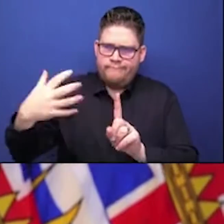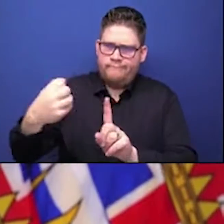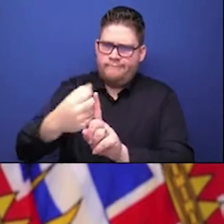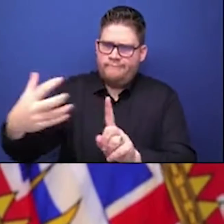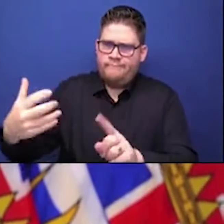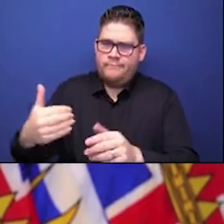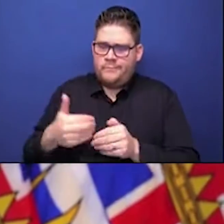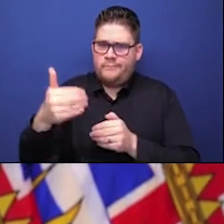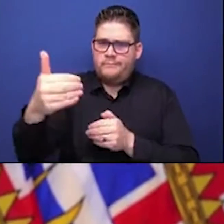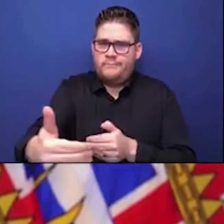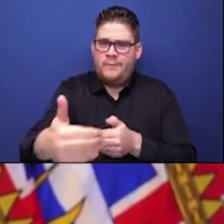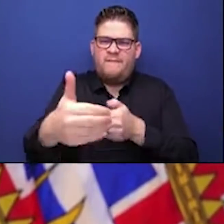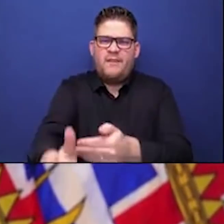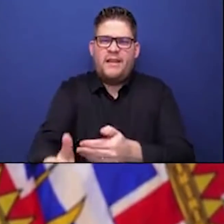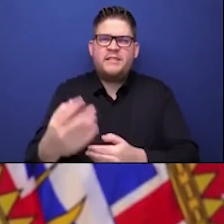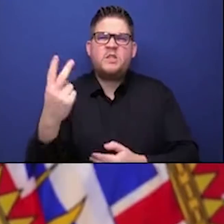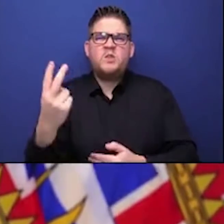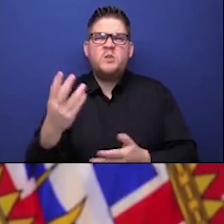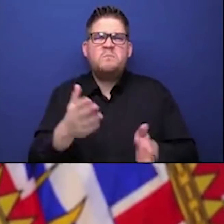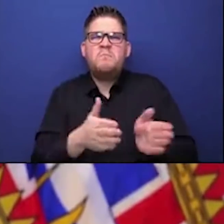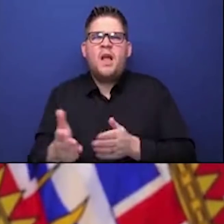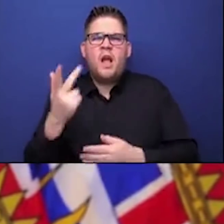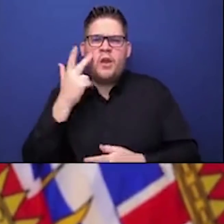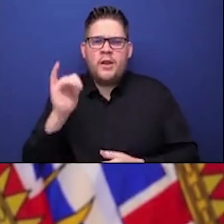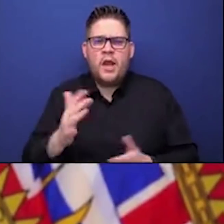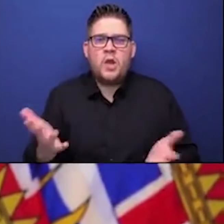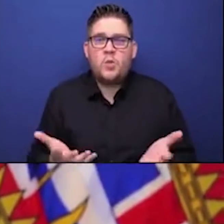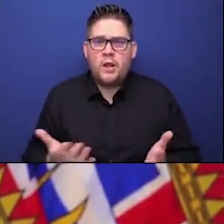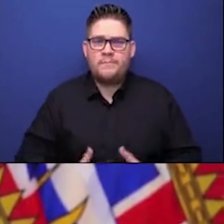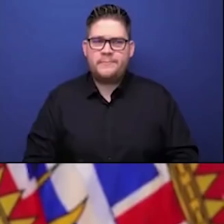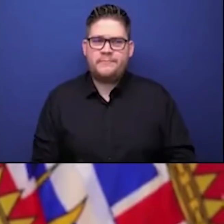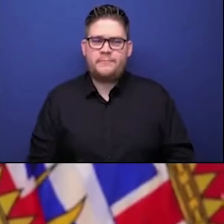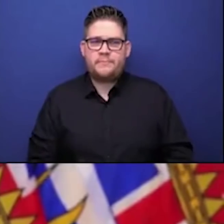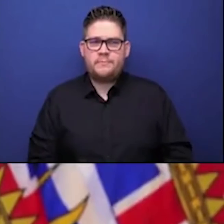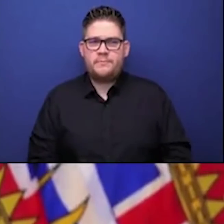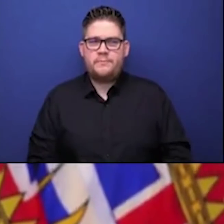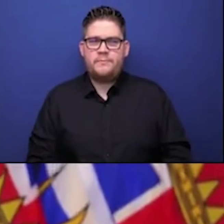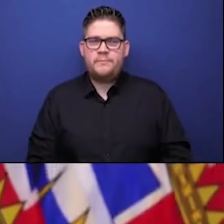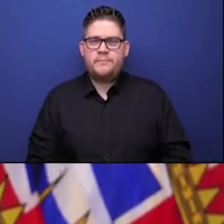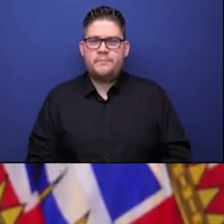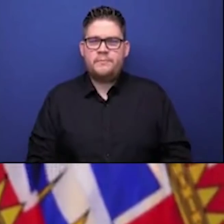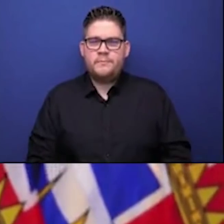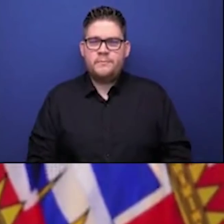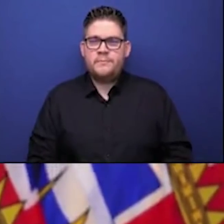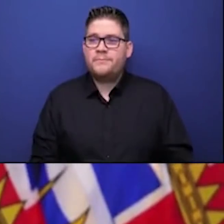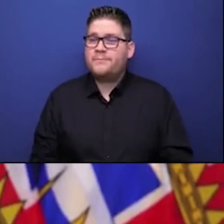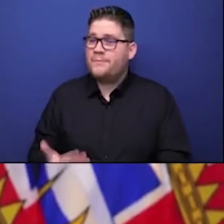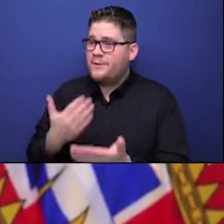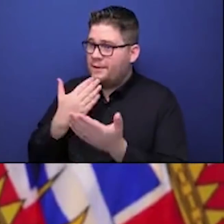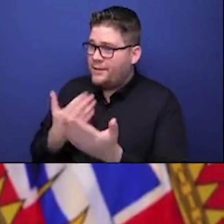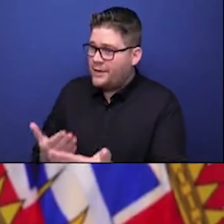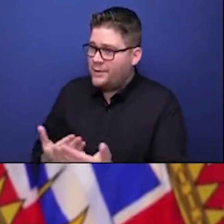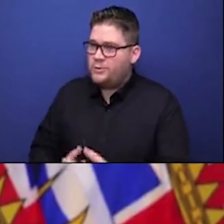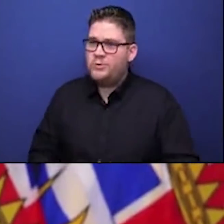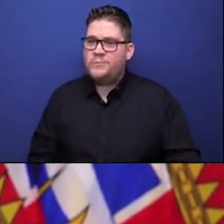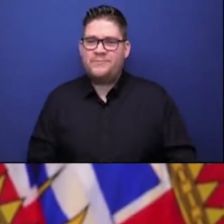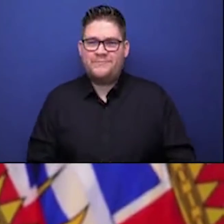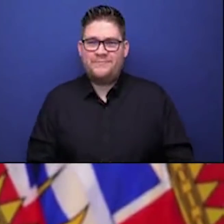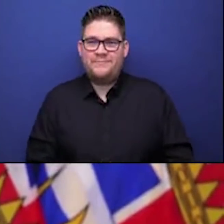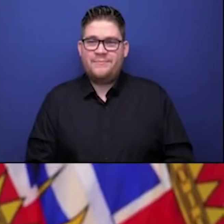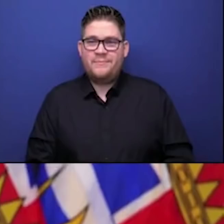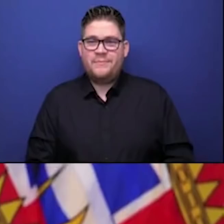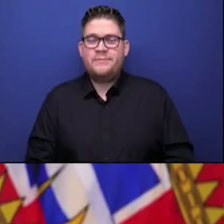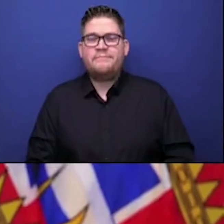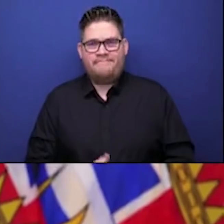I now hand thanks very much Dr. Henry and Premier Horgan it's a pleasure to be back here today to just